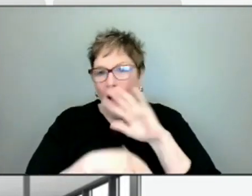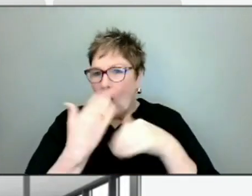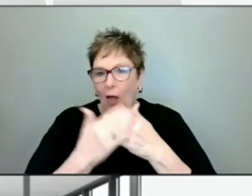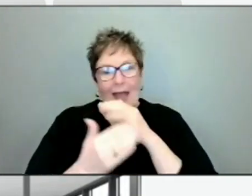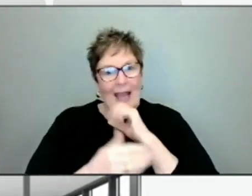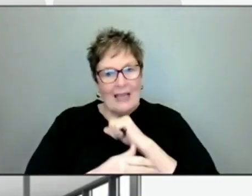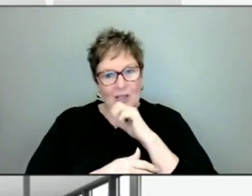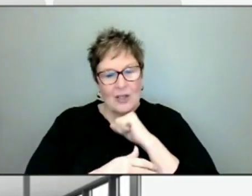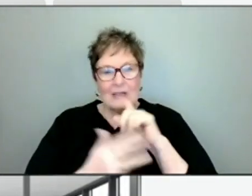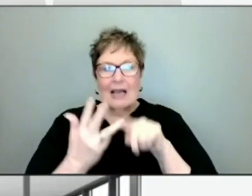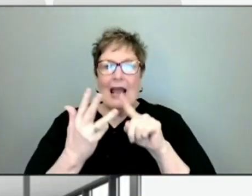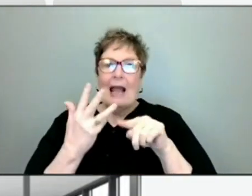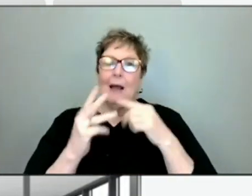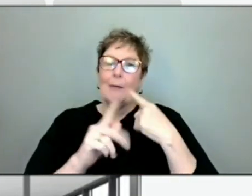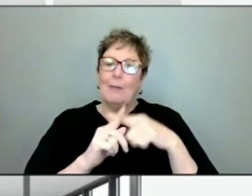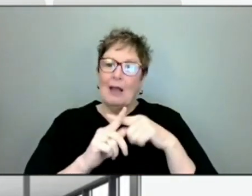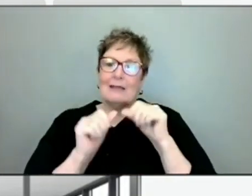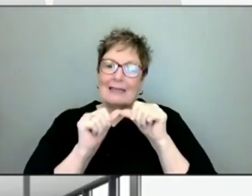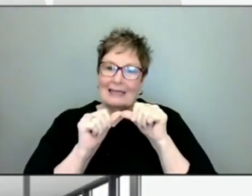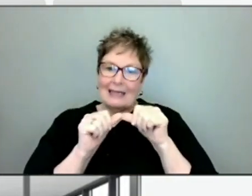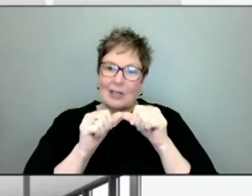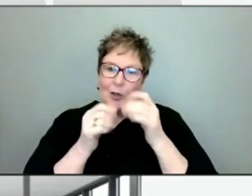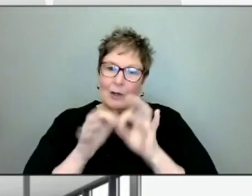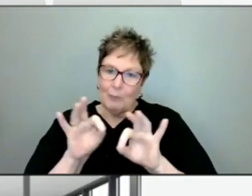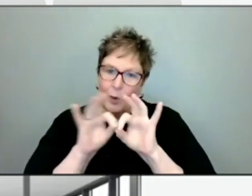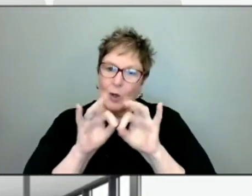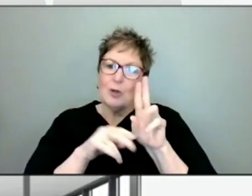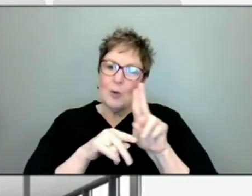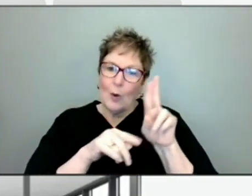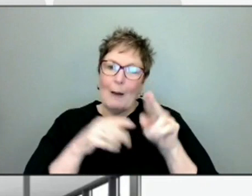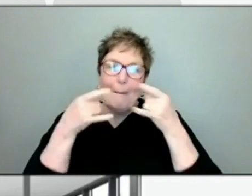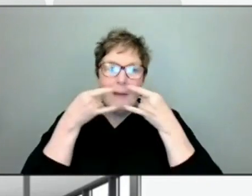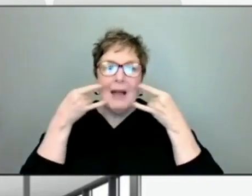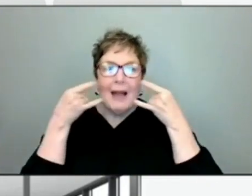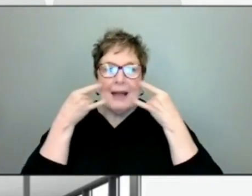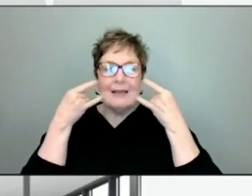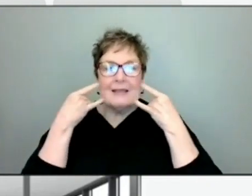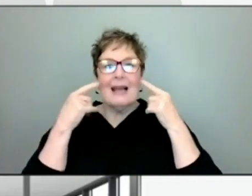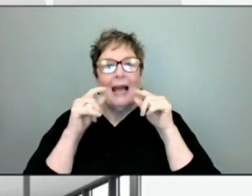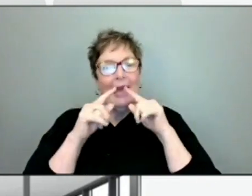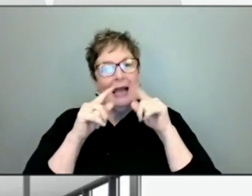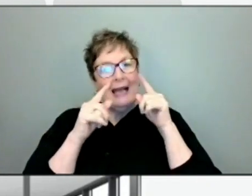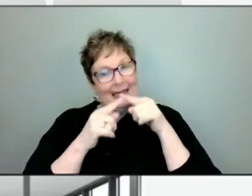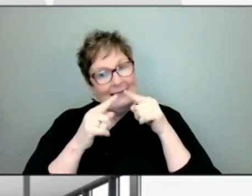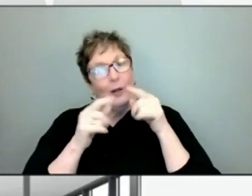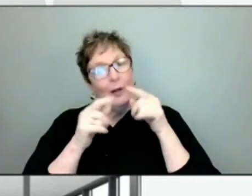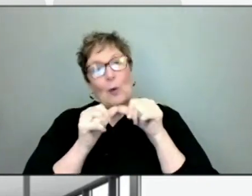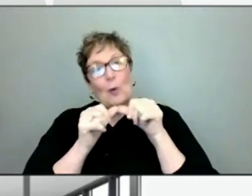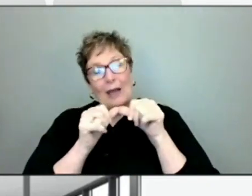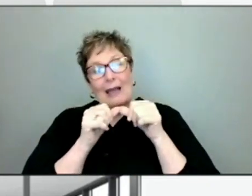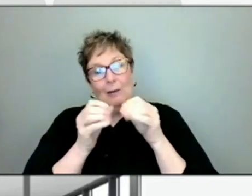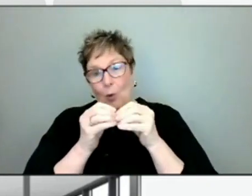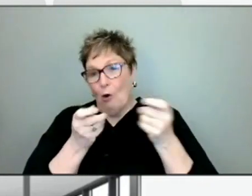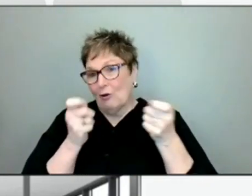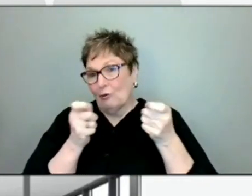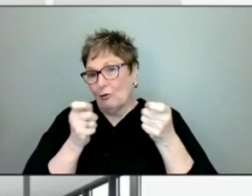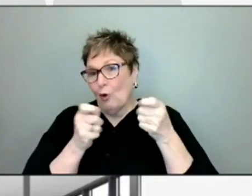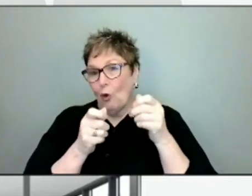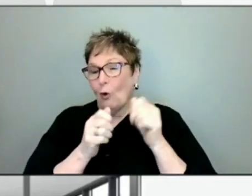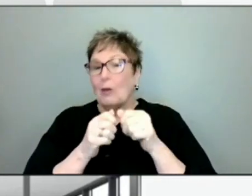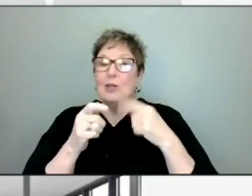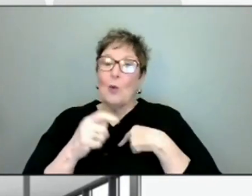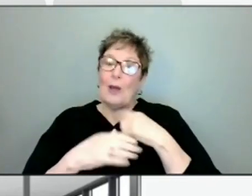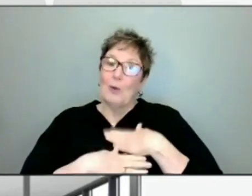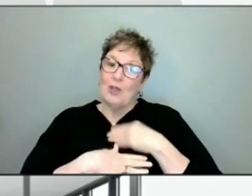continued importance for masking at this point in time until we get our virus more under control in our community. So we appreciate